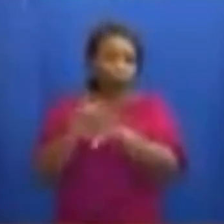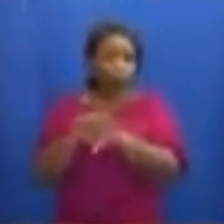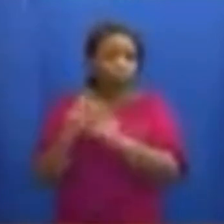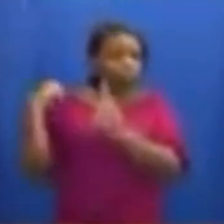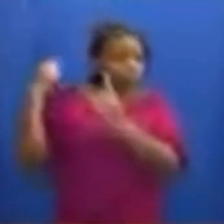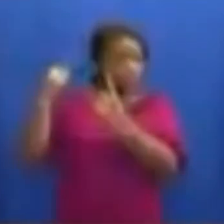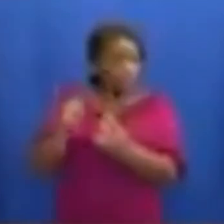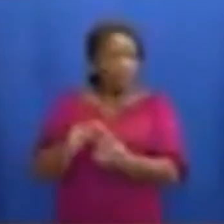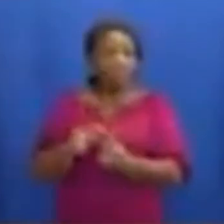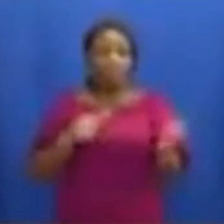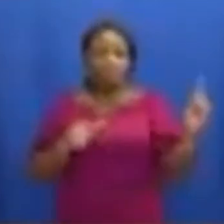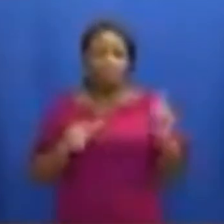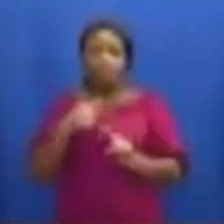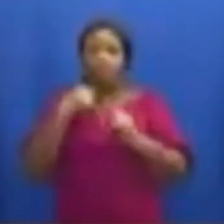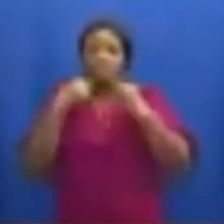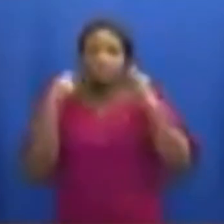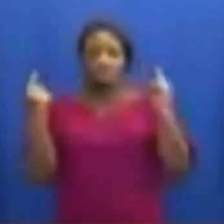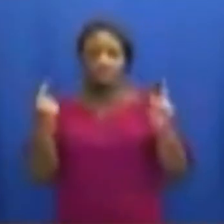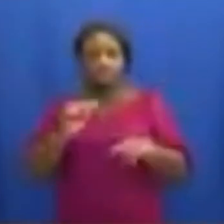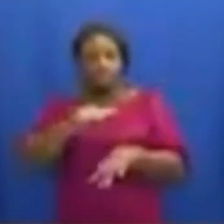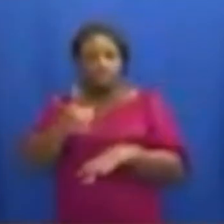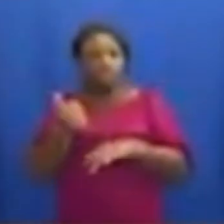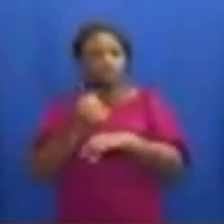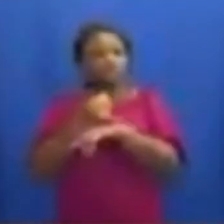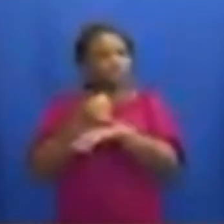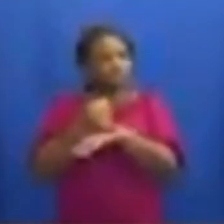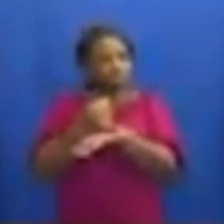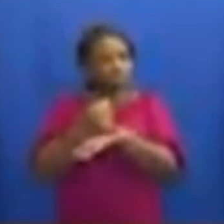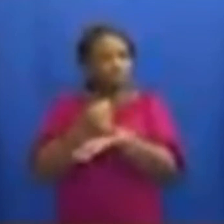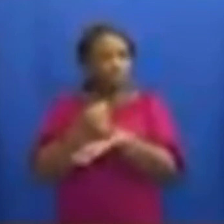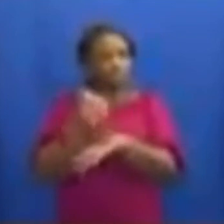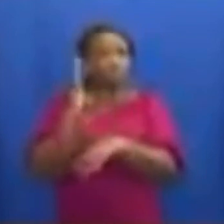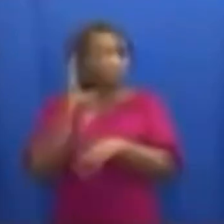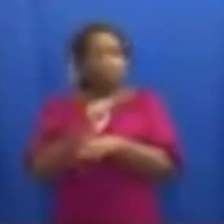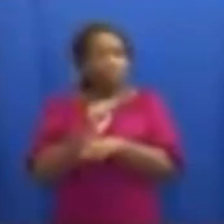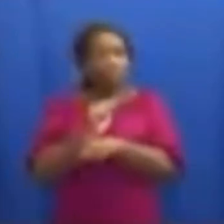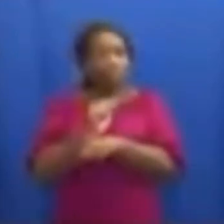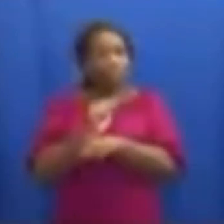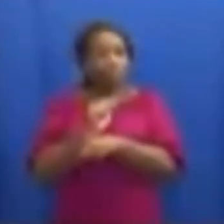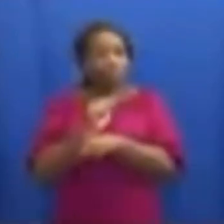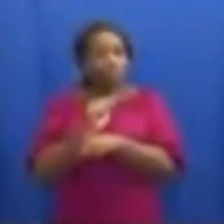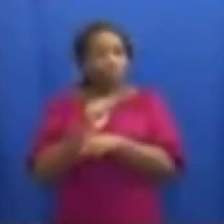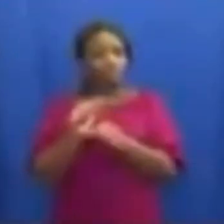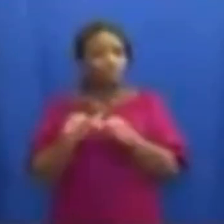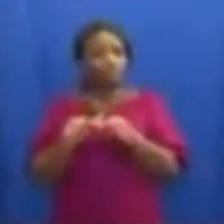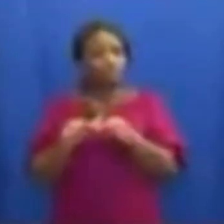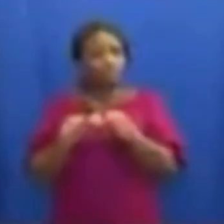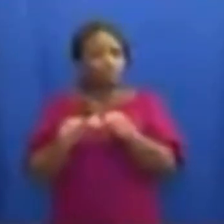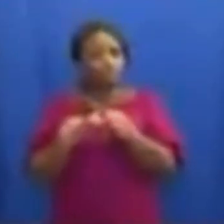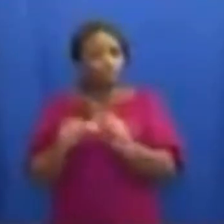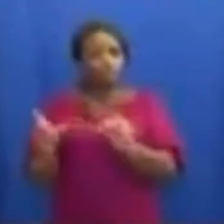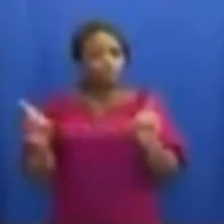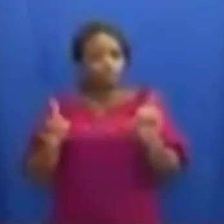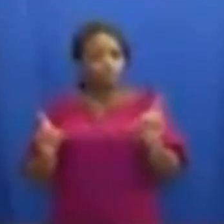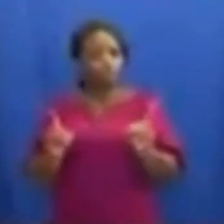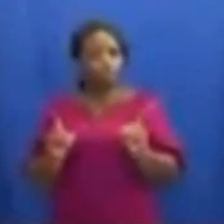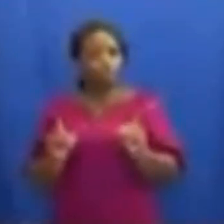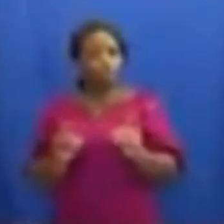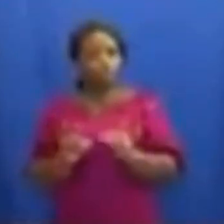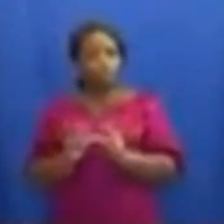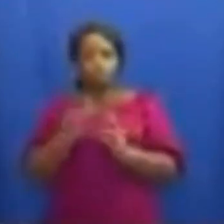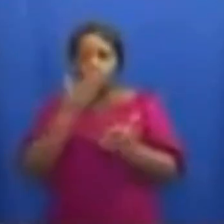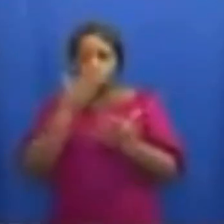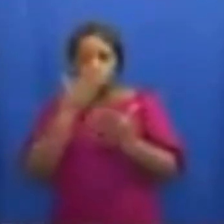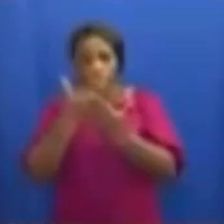All other institutions that have been cleared to function are to continue to do so in strict